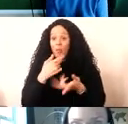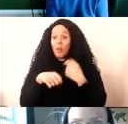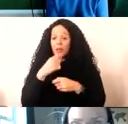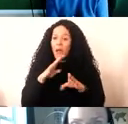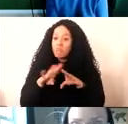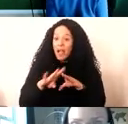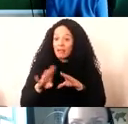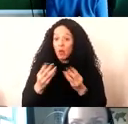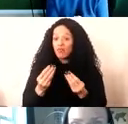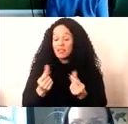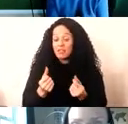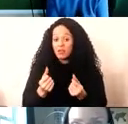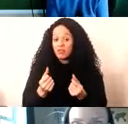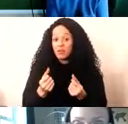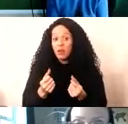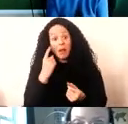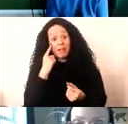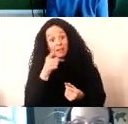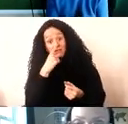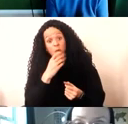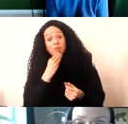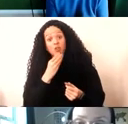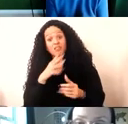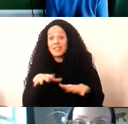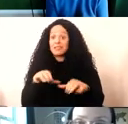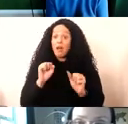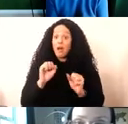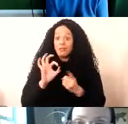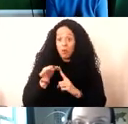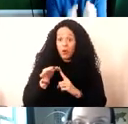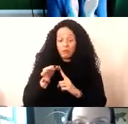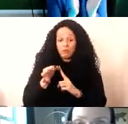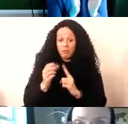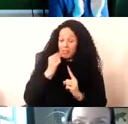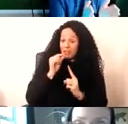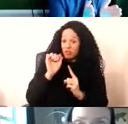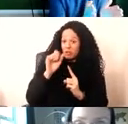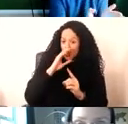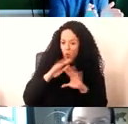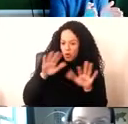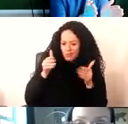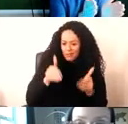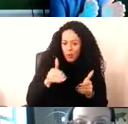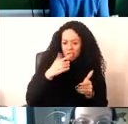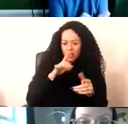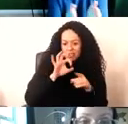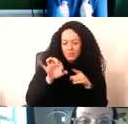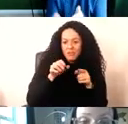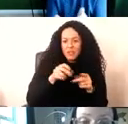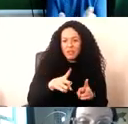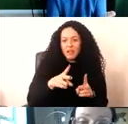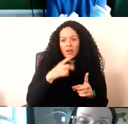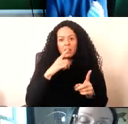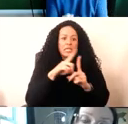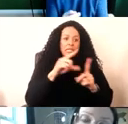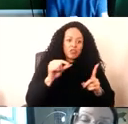I think it could be taken as a starting point and potentially if your work focuses on a specific type of one digital or